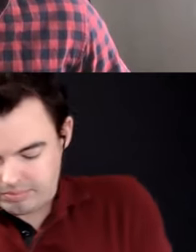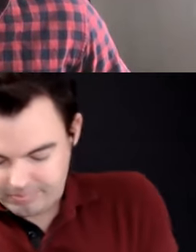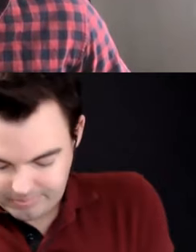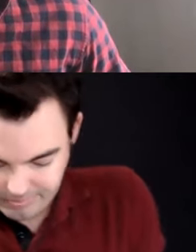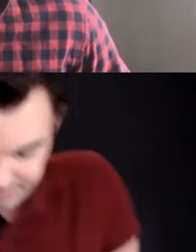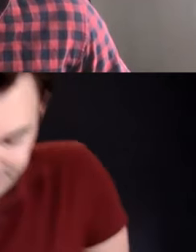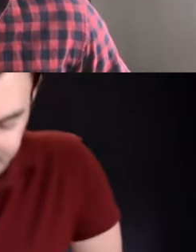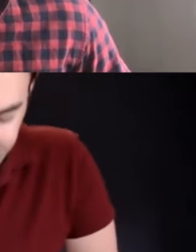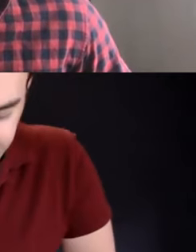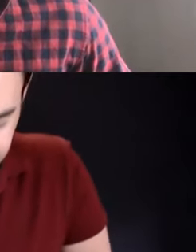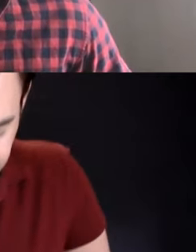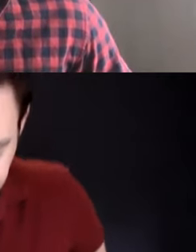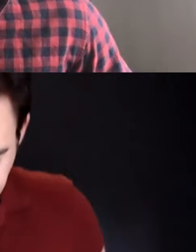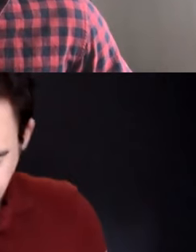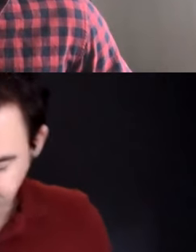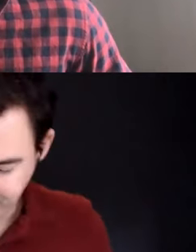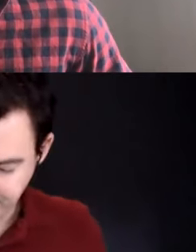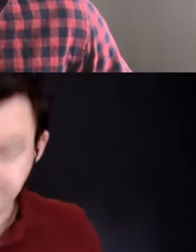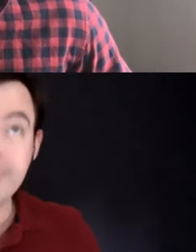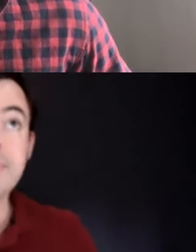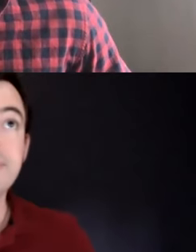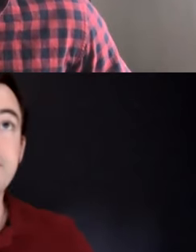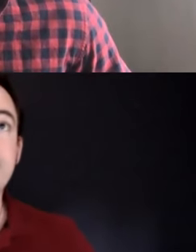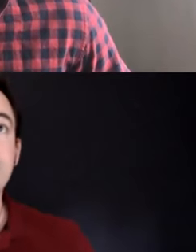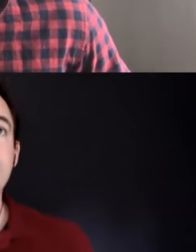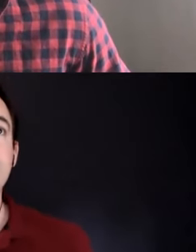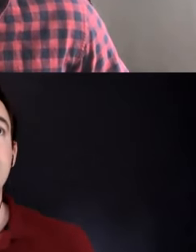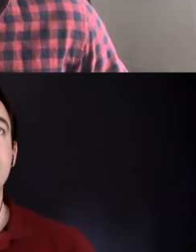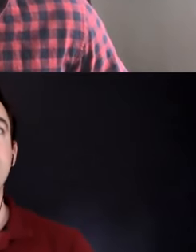be sharing a little bit of my research with you.